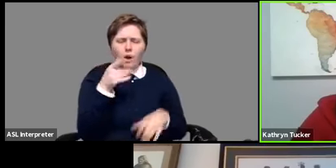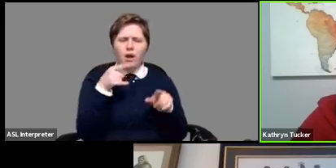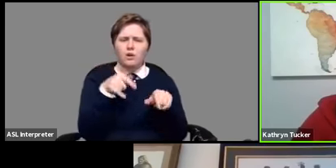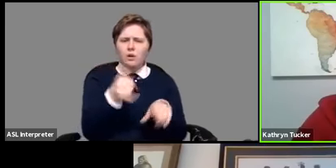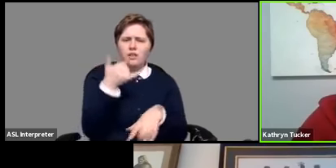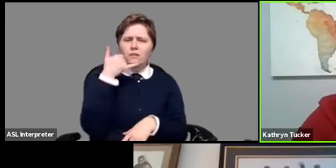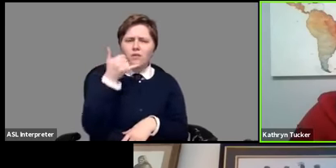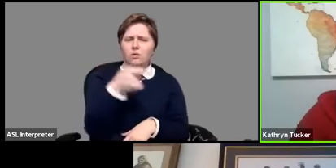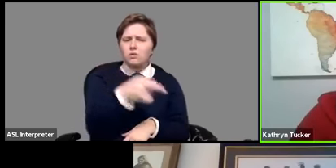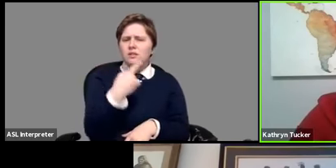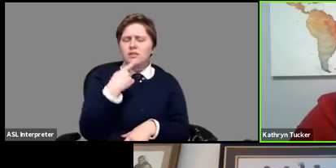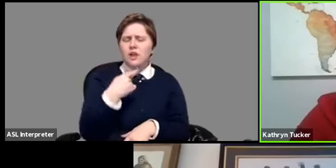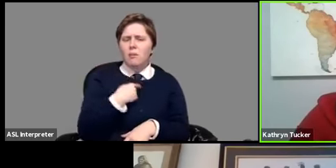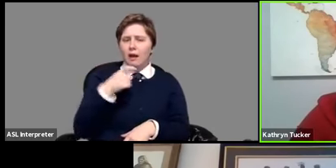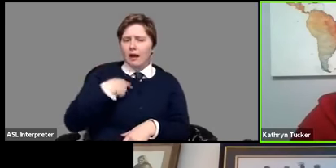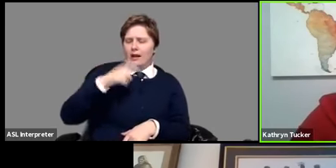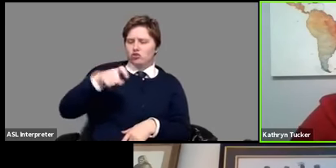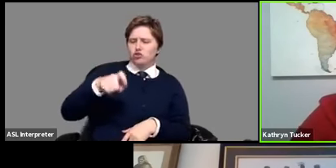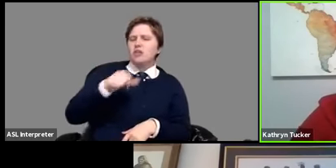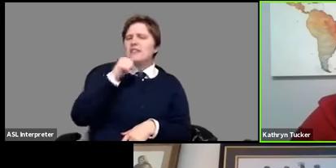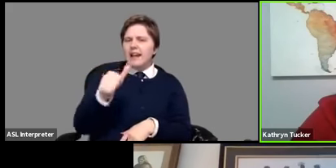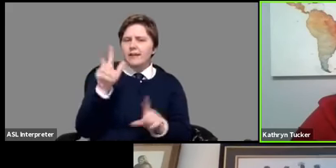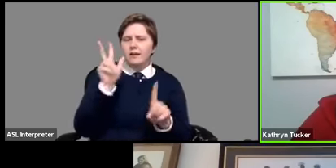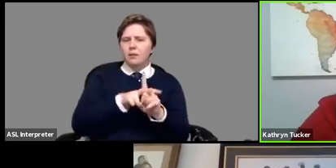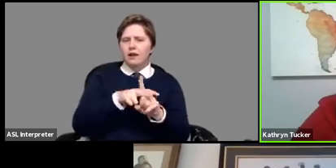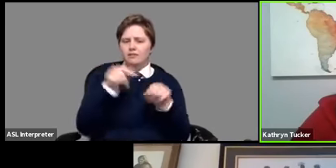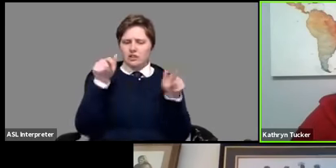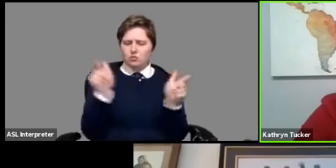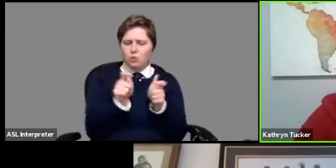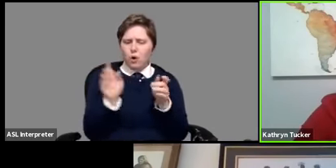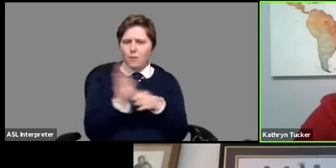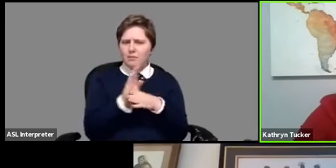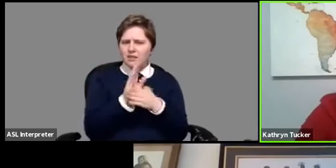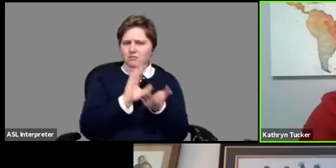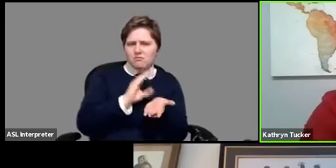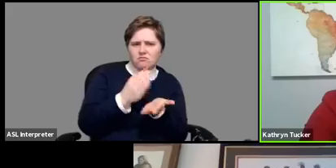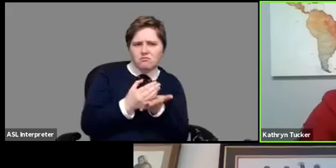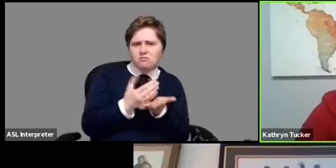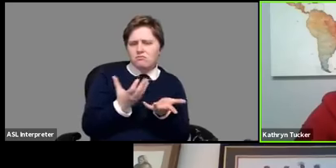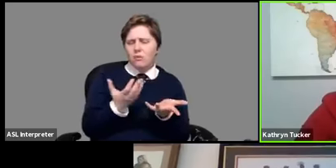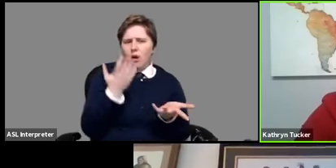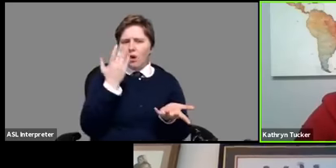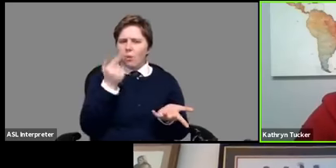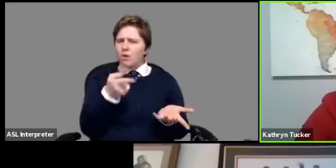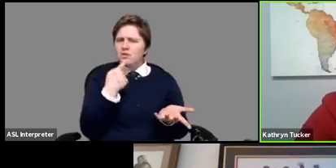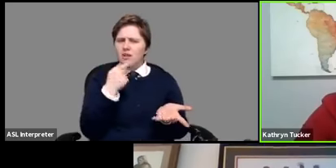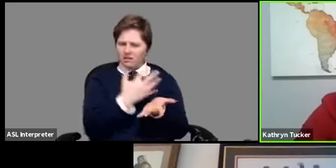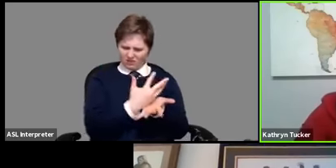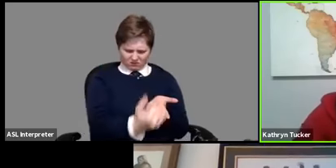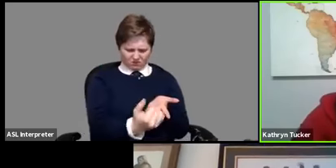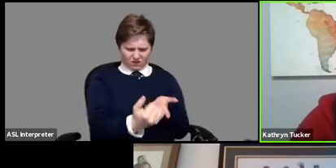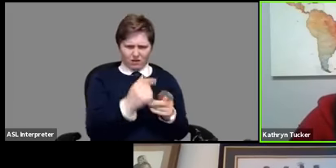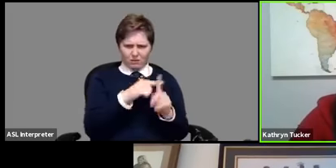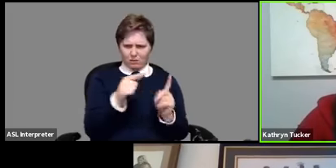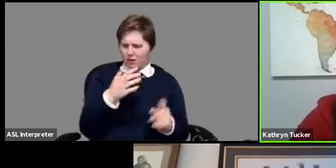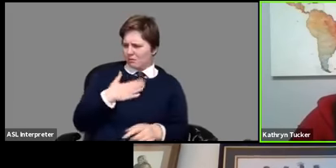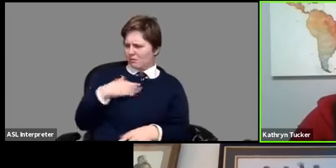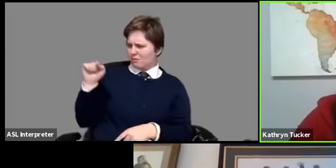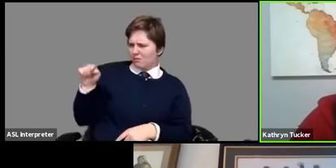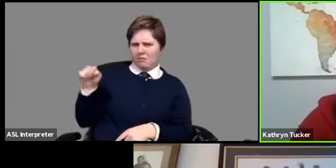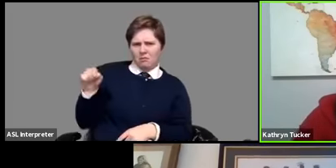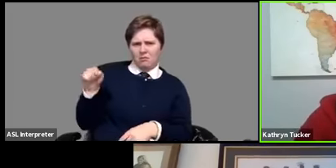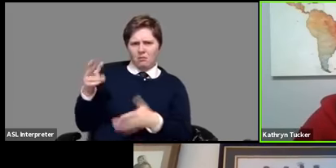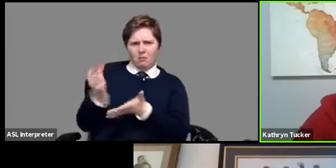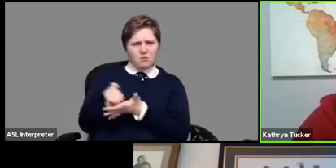that you're saying that i shouldn't apply for these small business funds or why are you saying they ran out but i know that my colleague